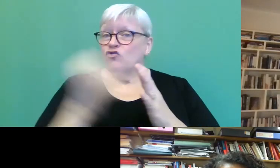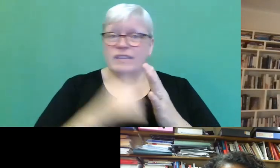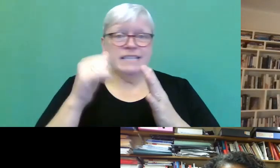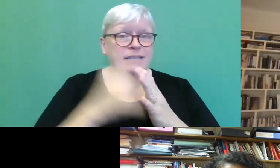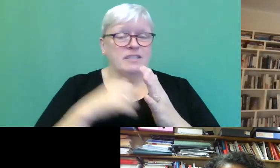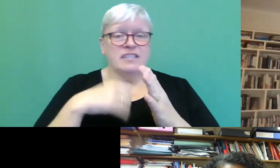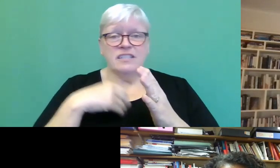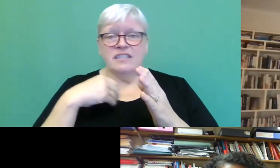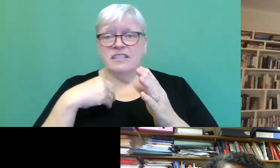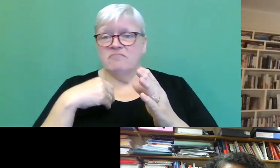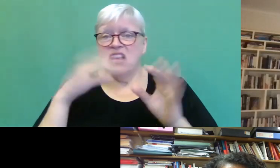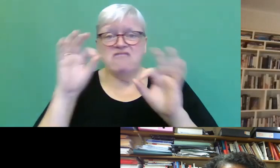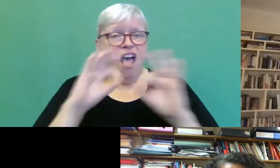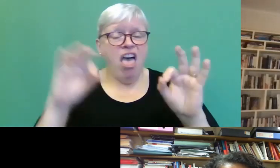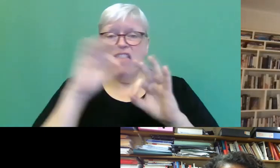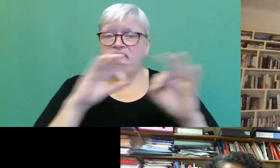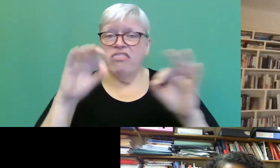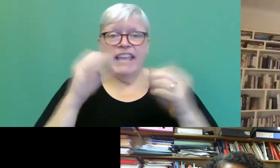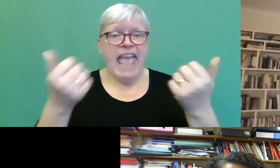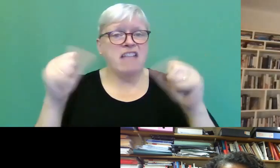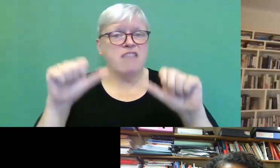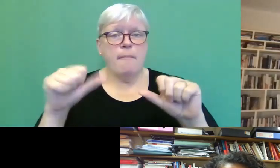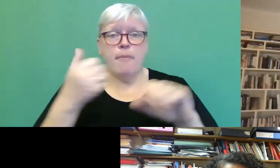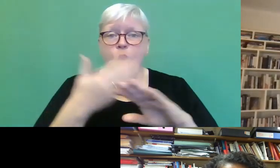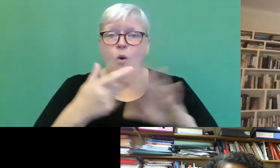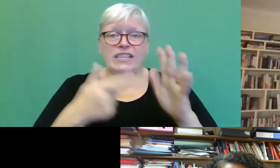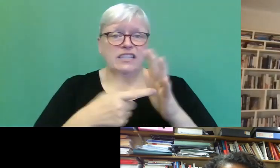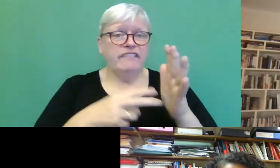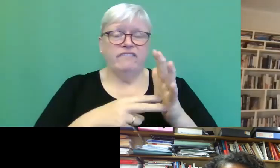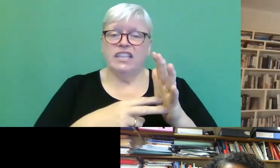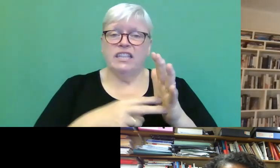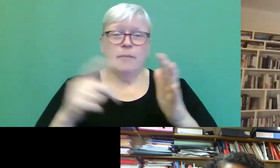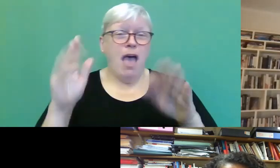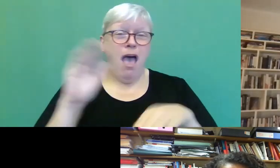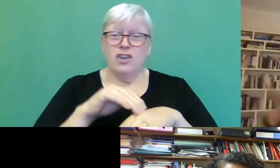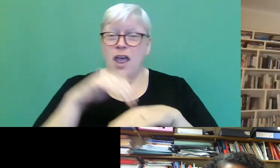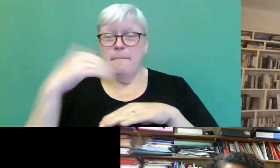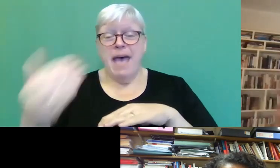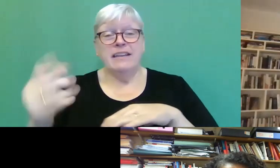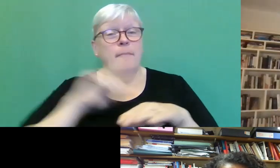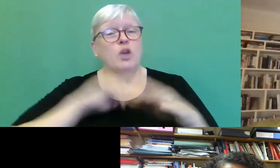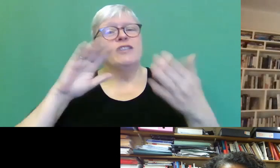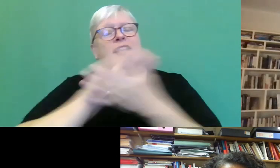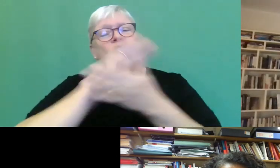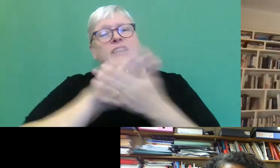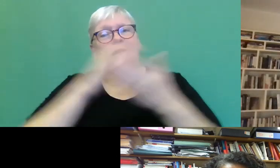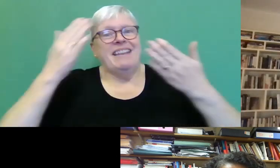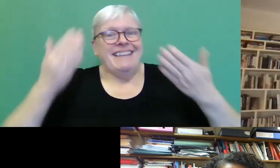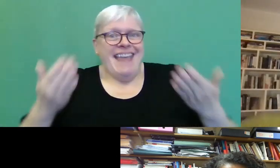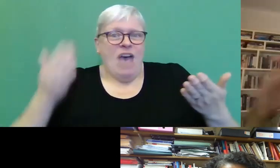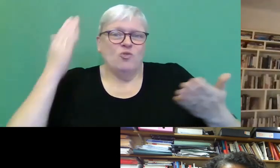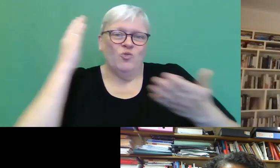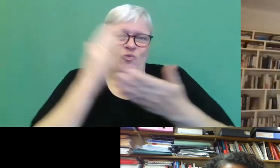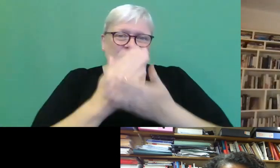nothing ever ended up on screen. Um, but it didn't really matter because I enjoyed it, but now it's really, you know, it's, it